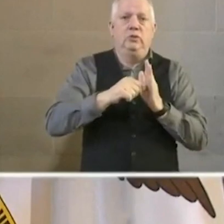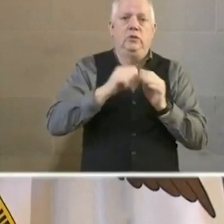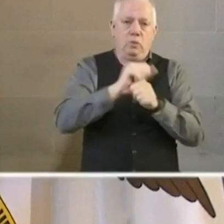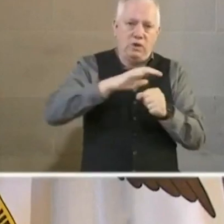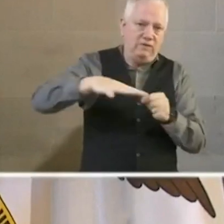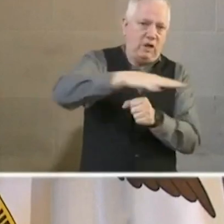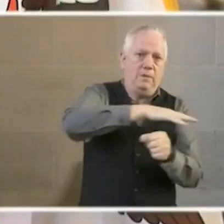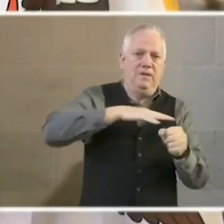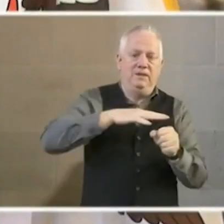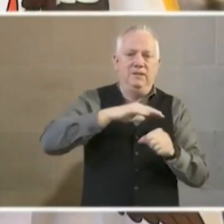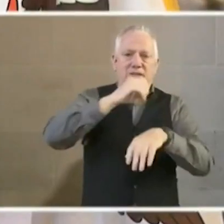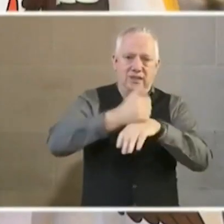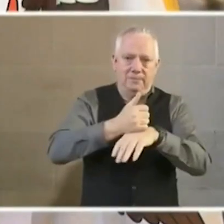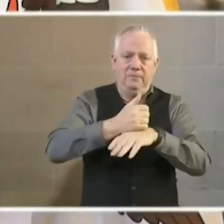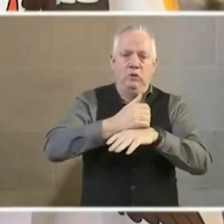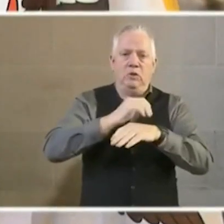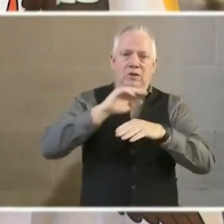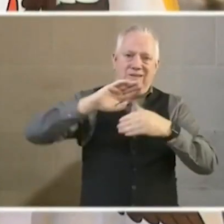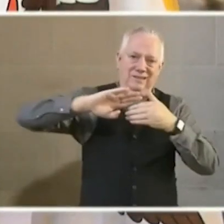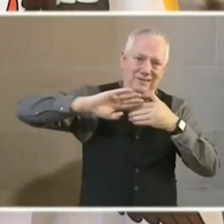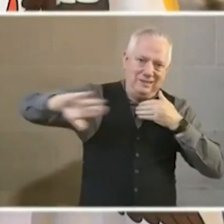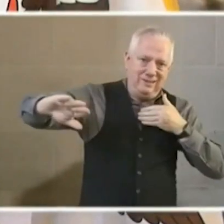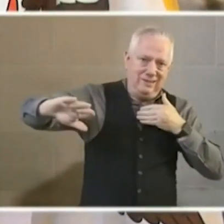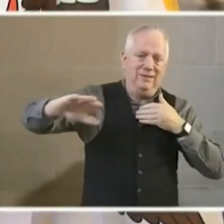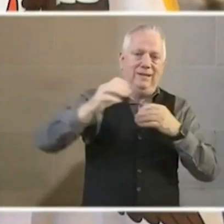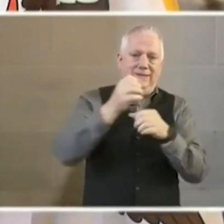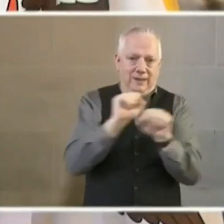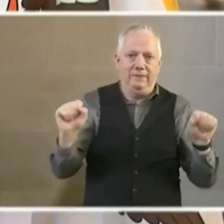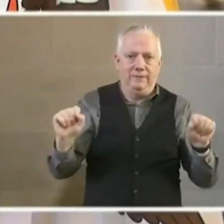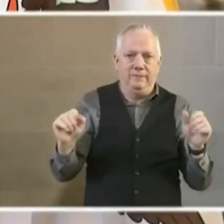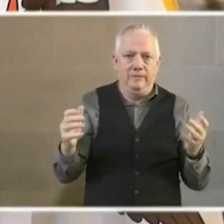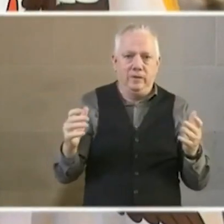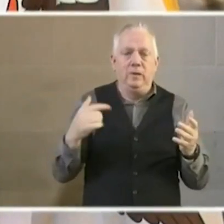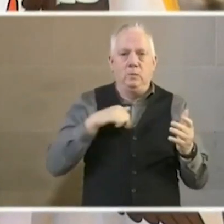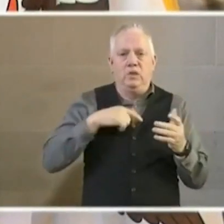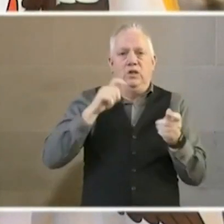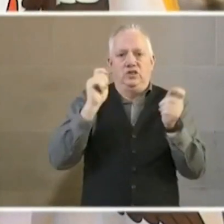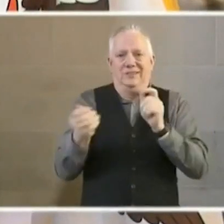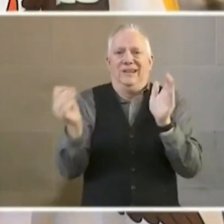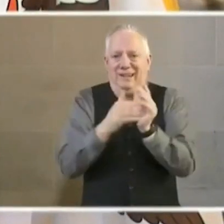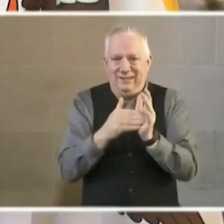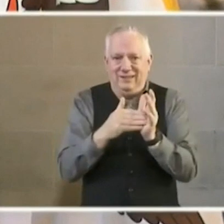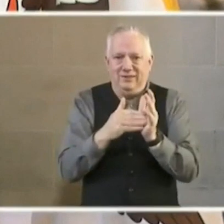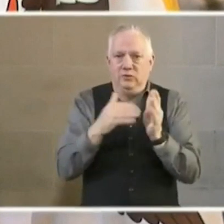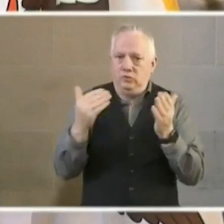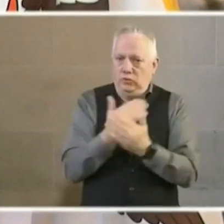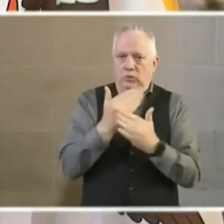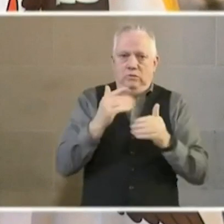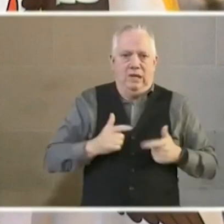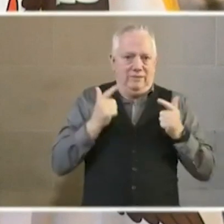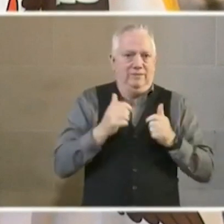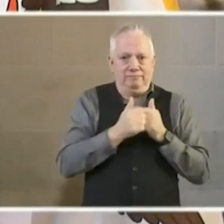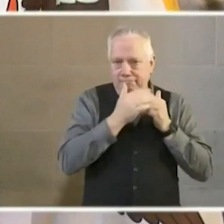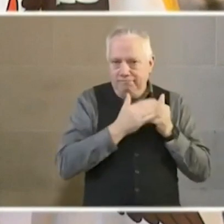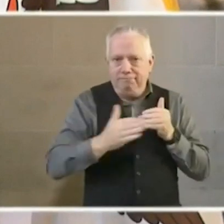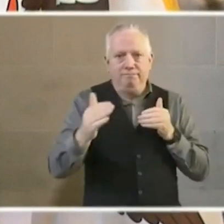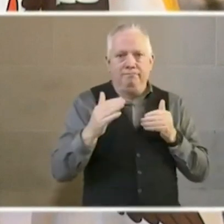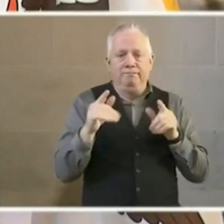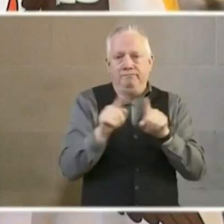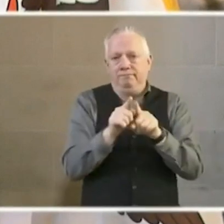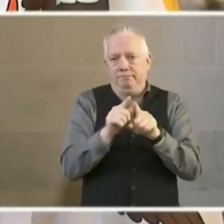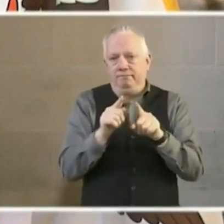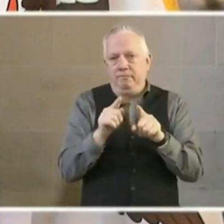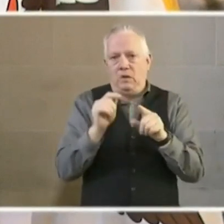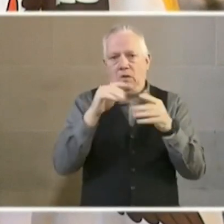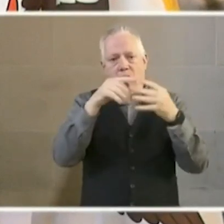environment is such that you are keeping your staff safe. So we are adjusting again to our new normal, and we have